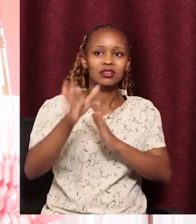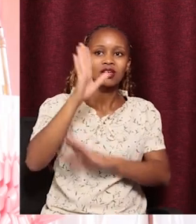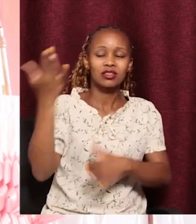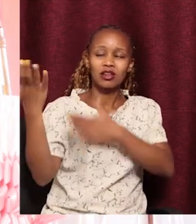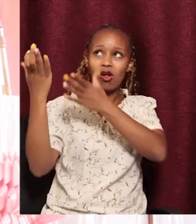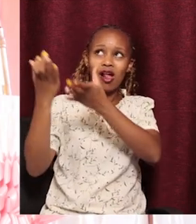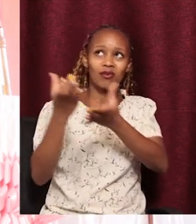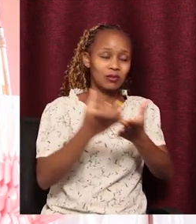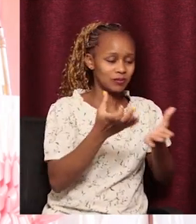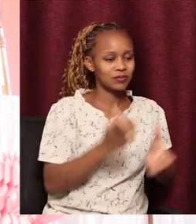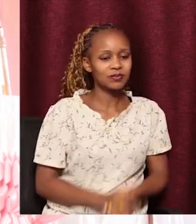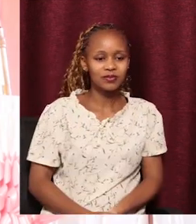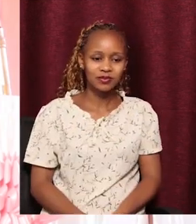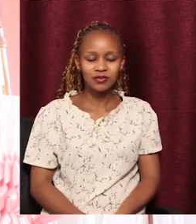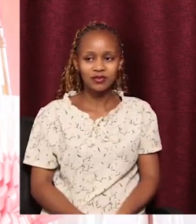was brought.